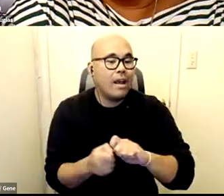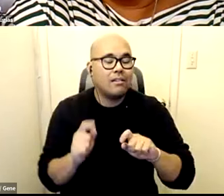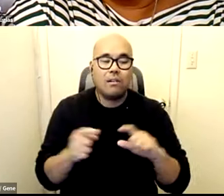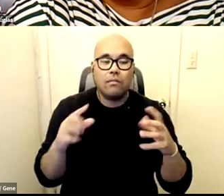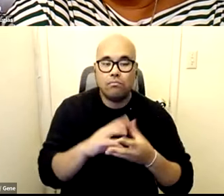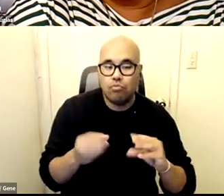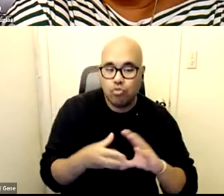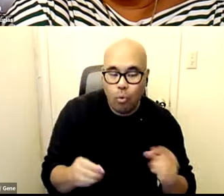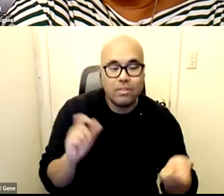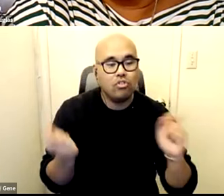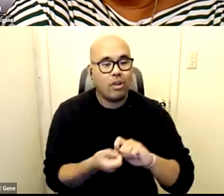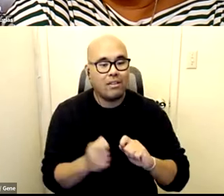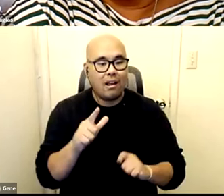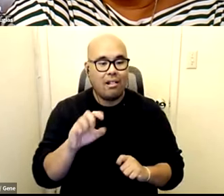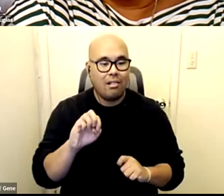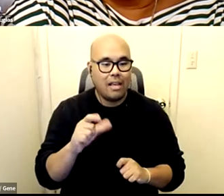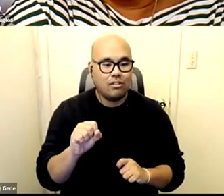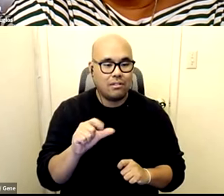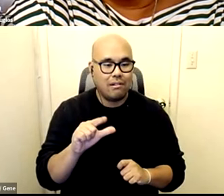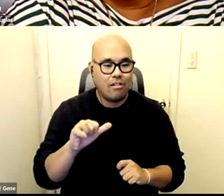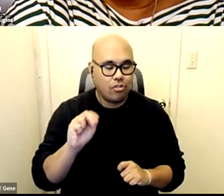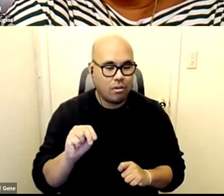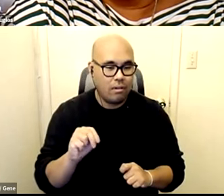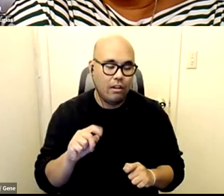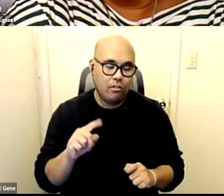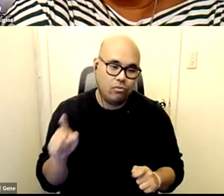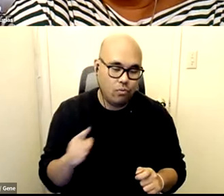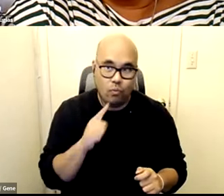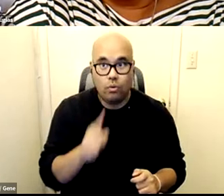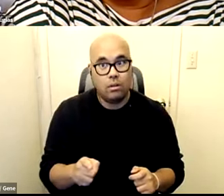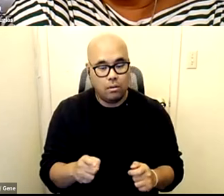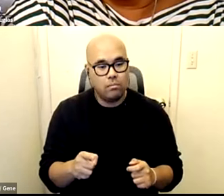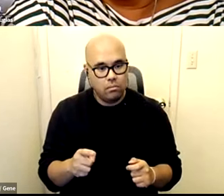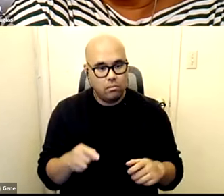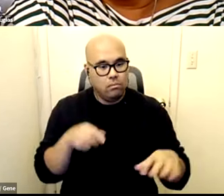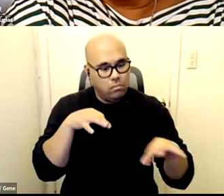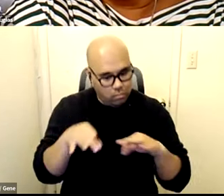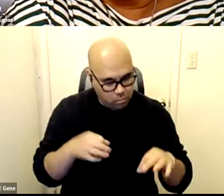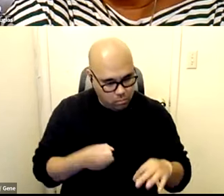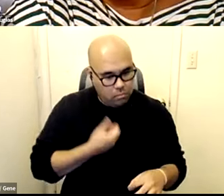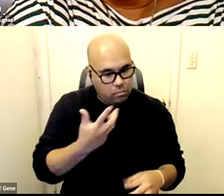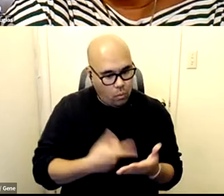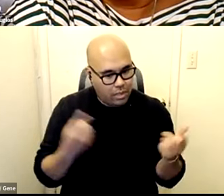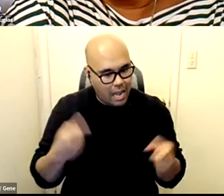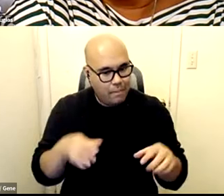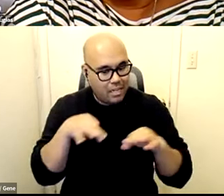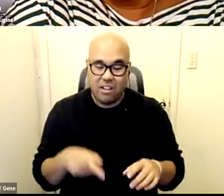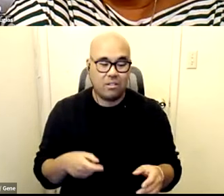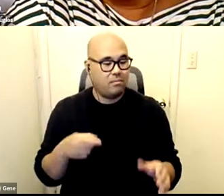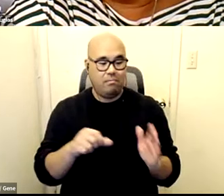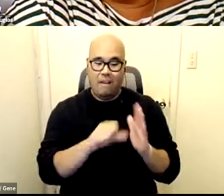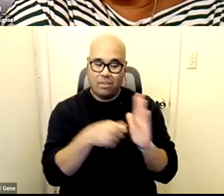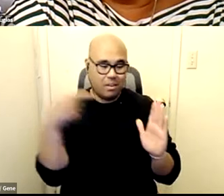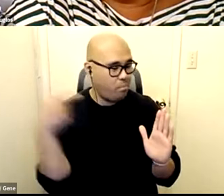changing legislation and just being a voice of what's really happening i just point out the fucking stupidity